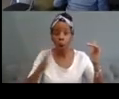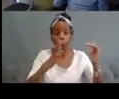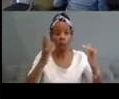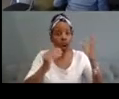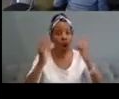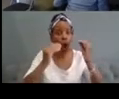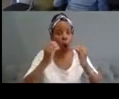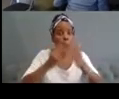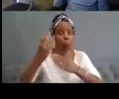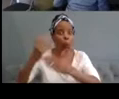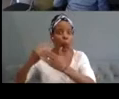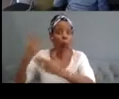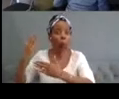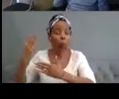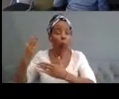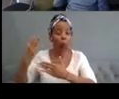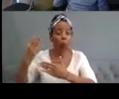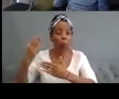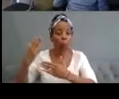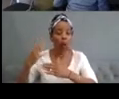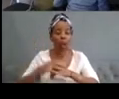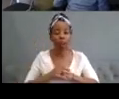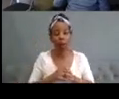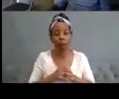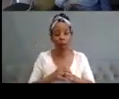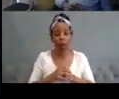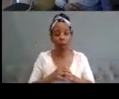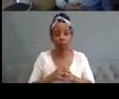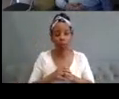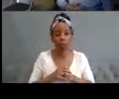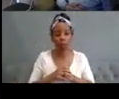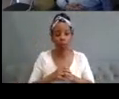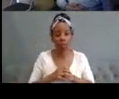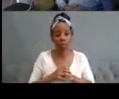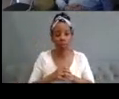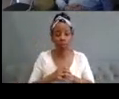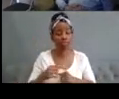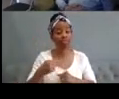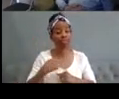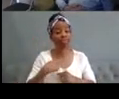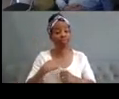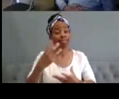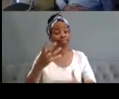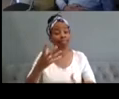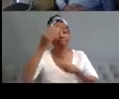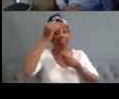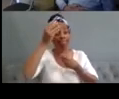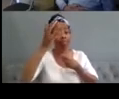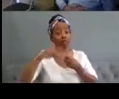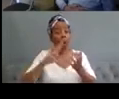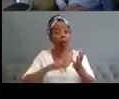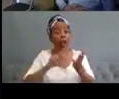dependencies can occur across the board this was one of the very powerful points of learning on the NUNO project